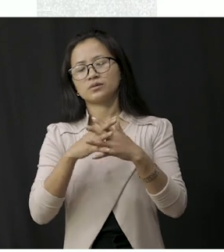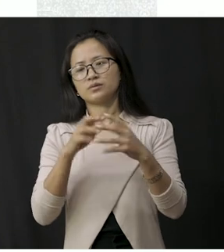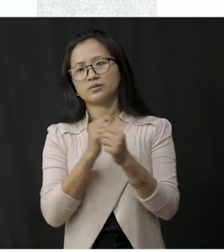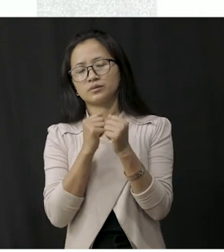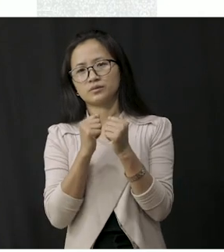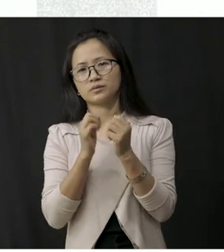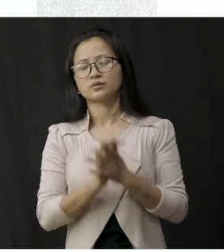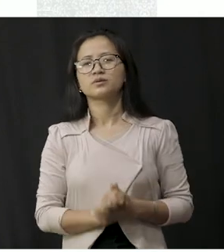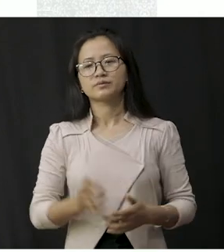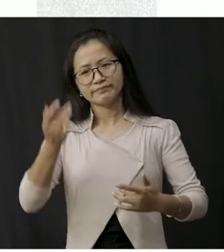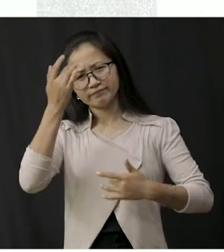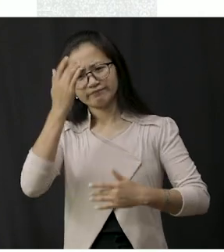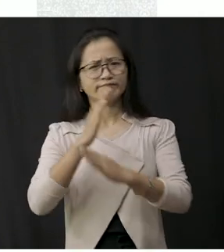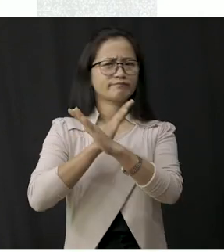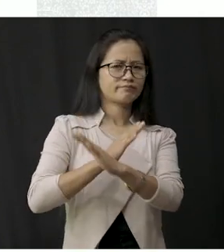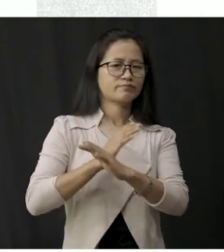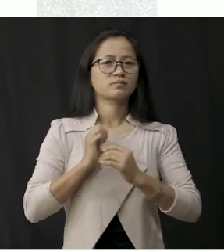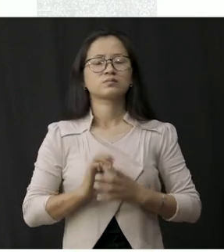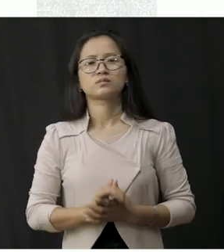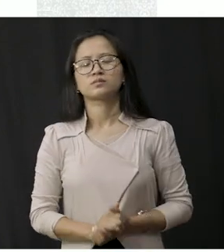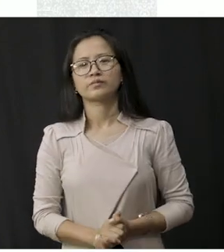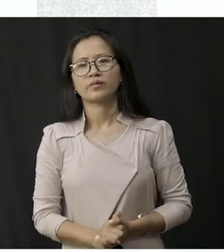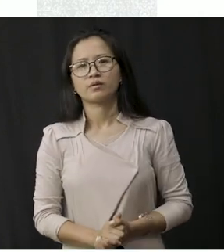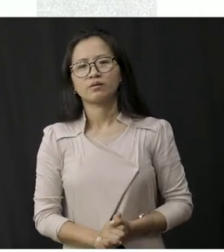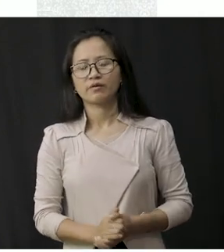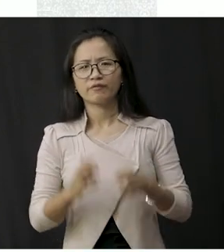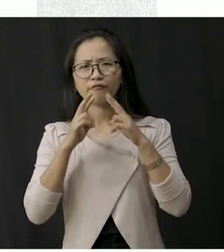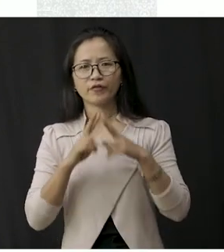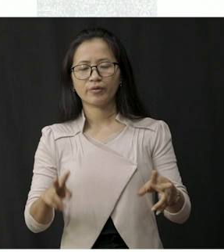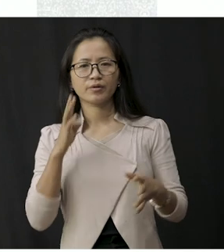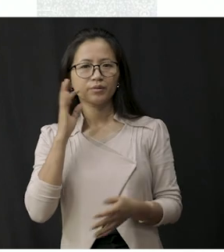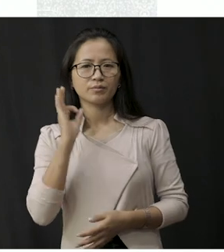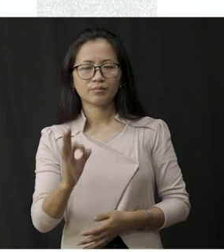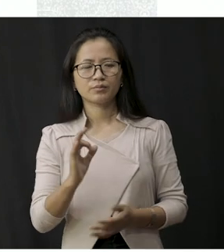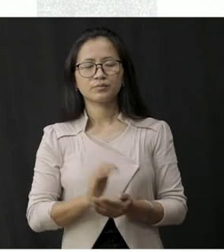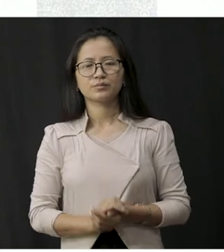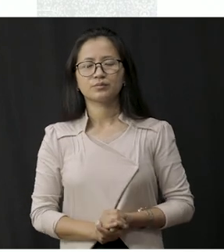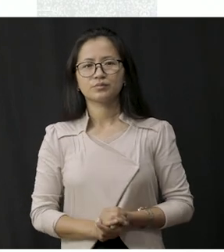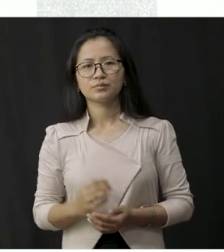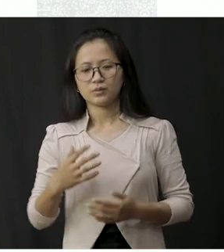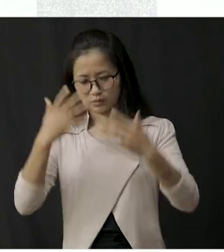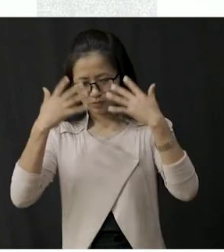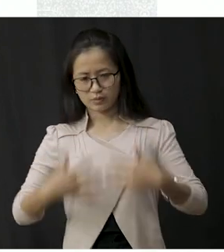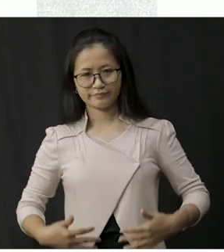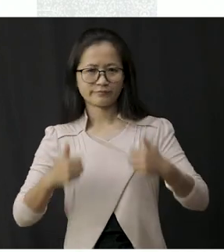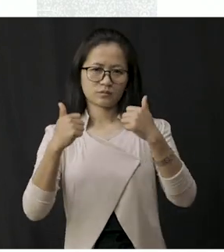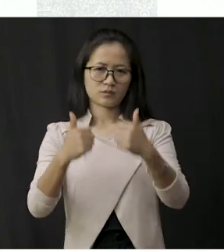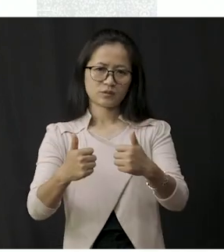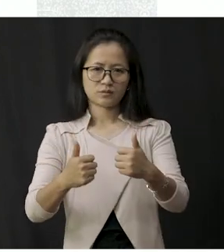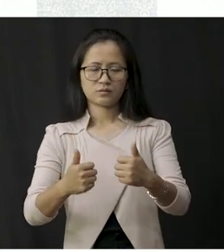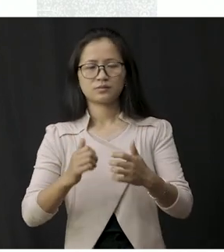avoid getting sick now student it is very very important to keep our body healthy